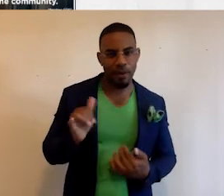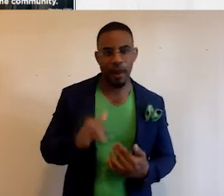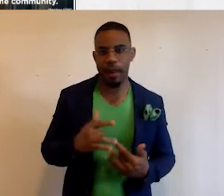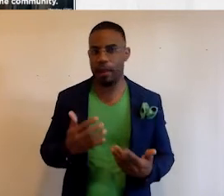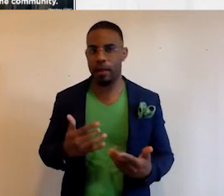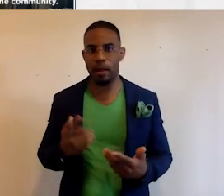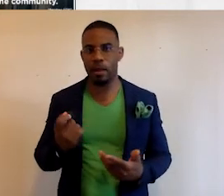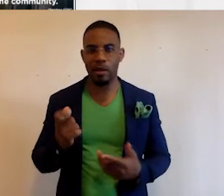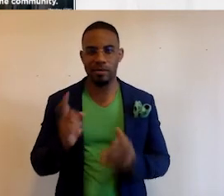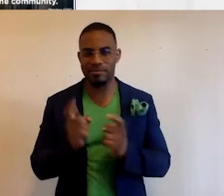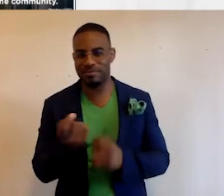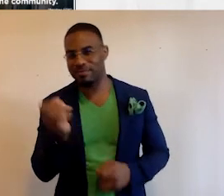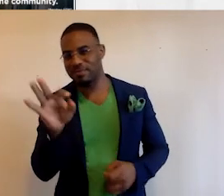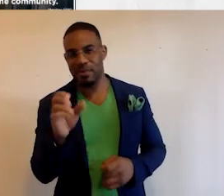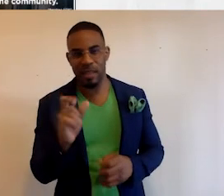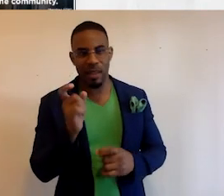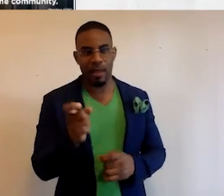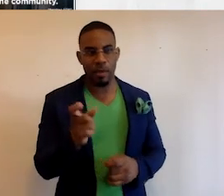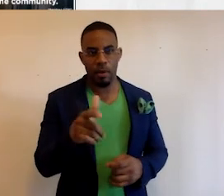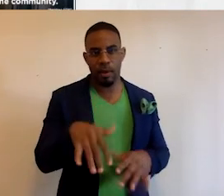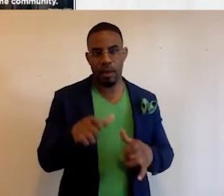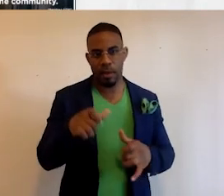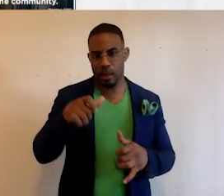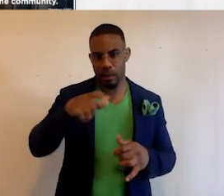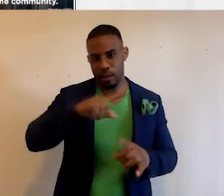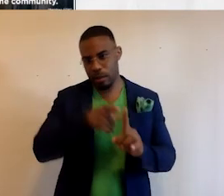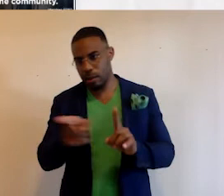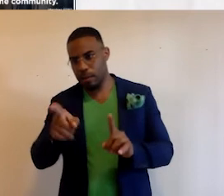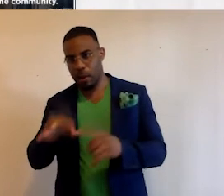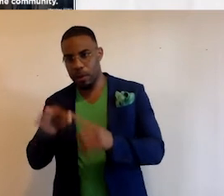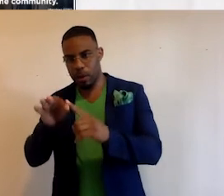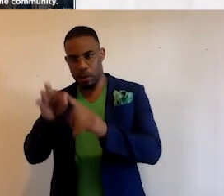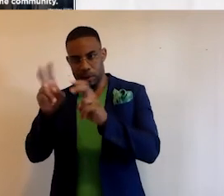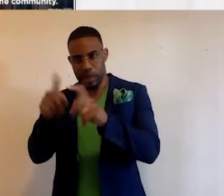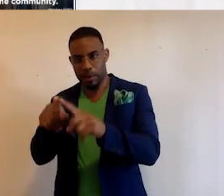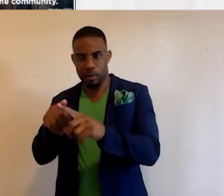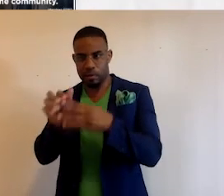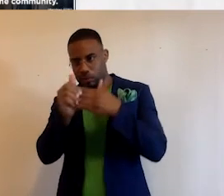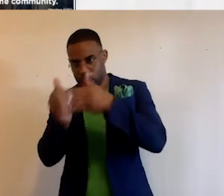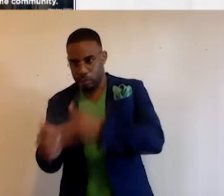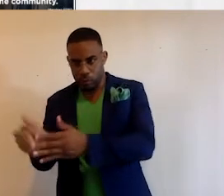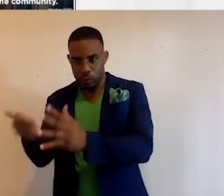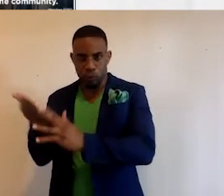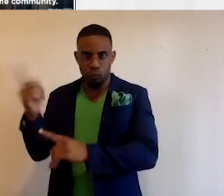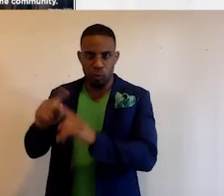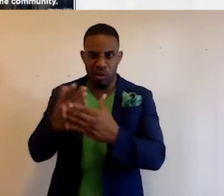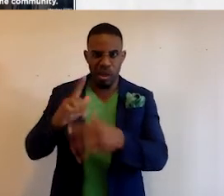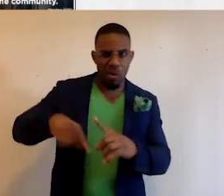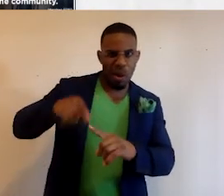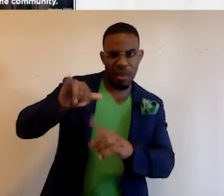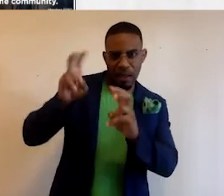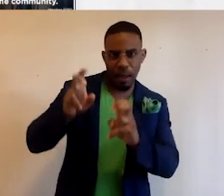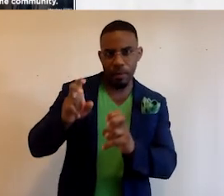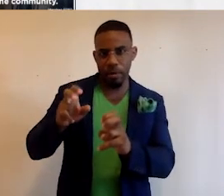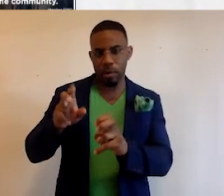little widgets that give you that you can take a spin about a particular topic, and it will kind of take you through different things around that topic,